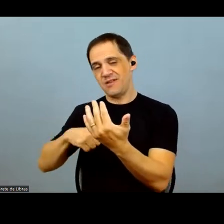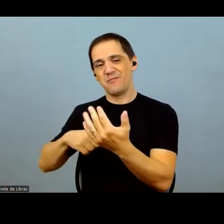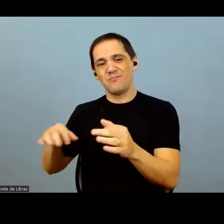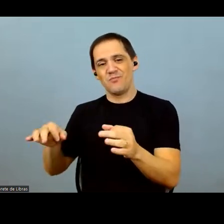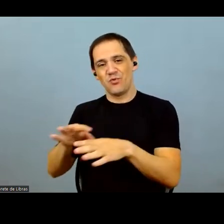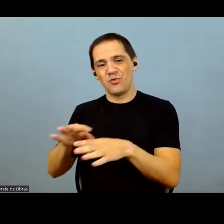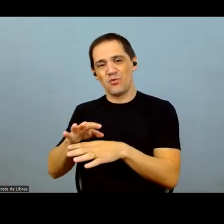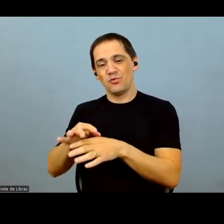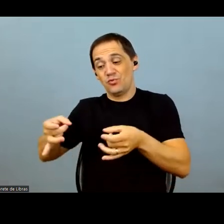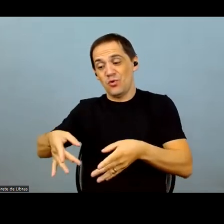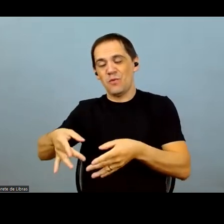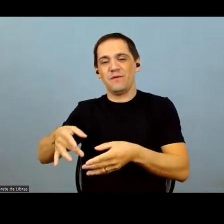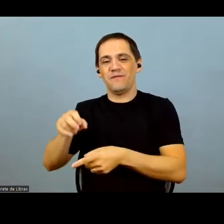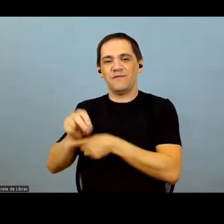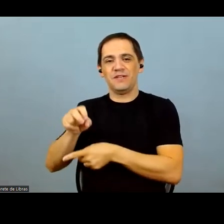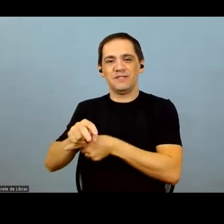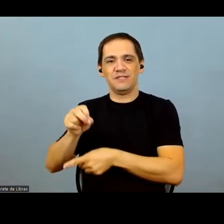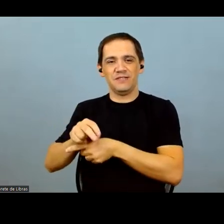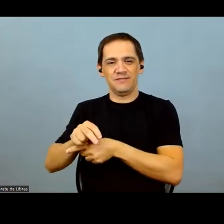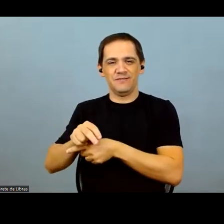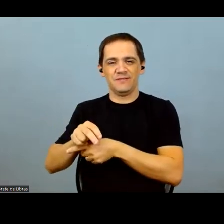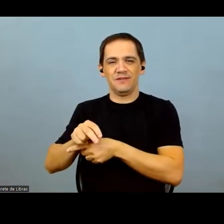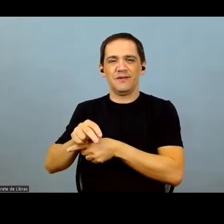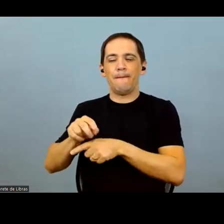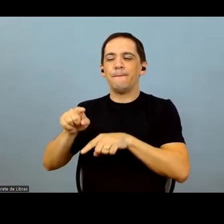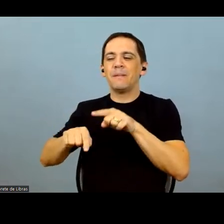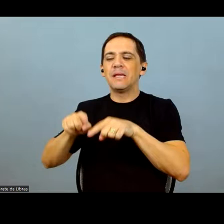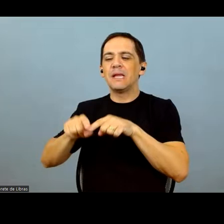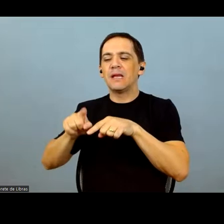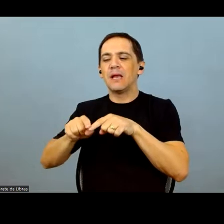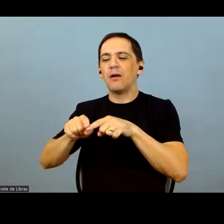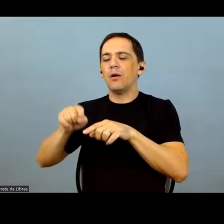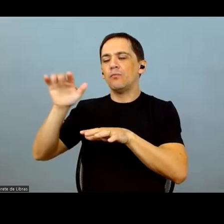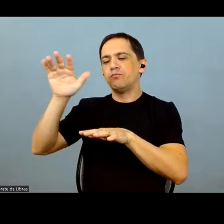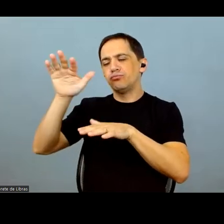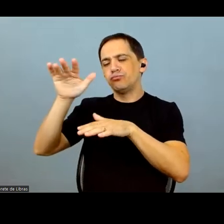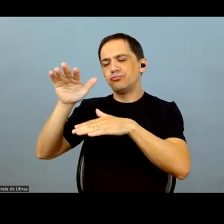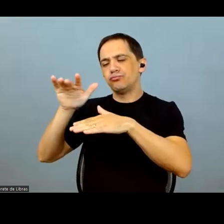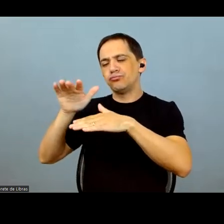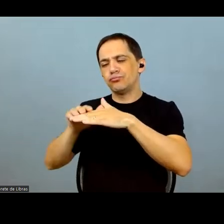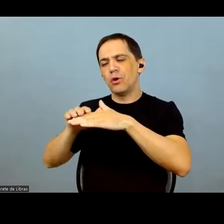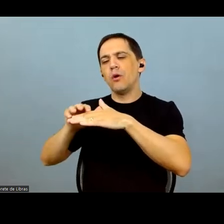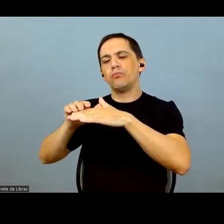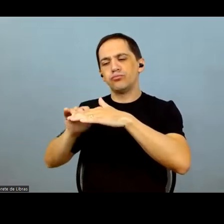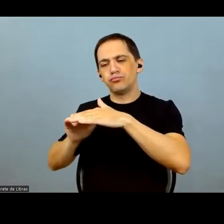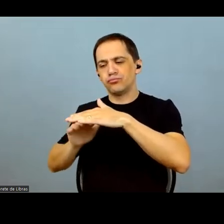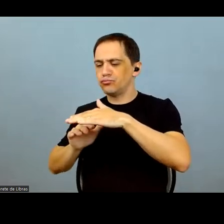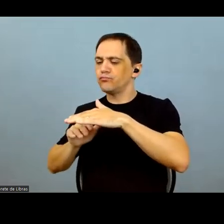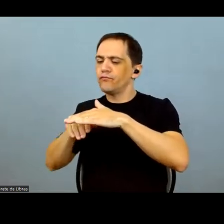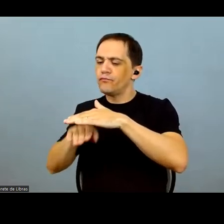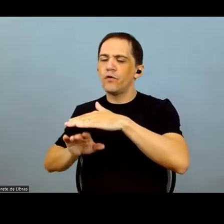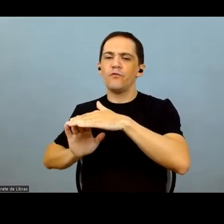you know, part of the agriculture logic, you know, in